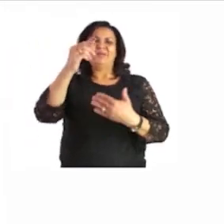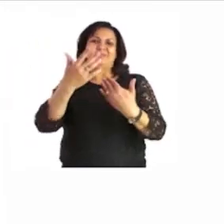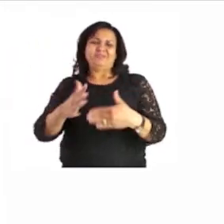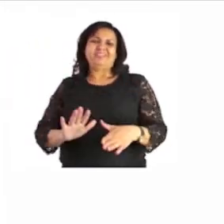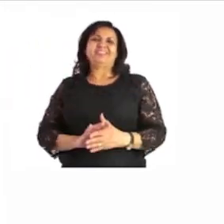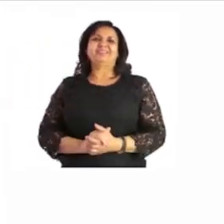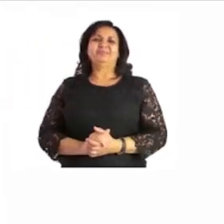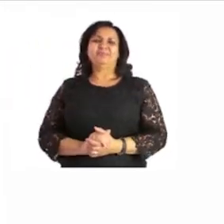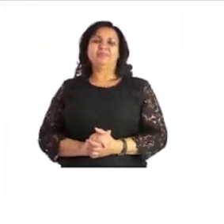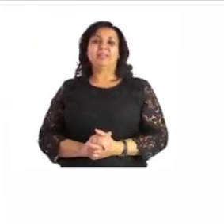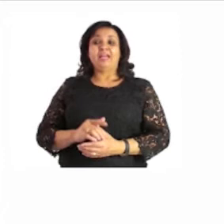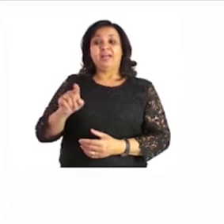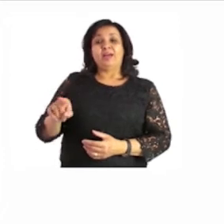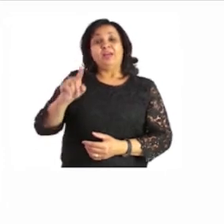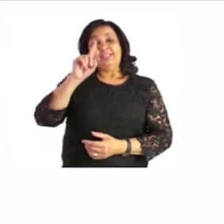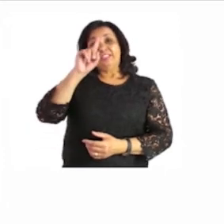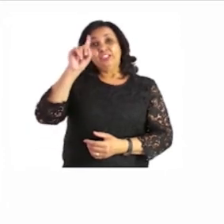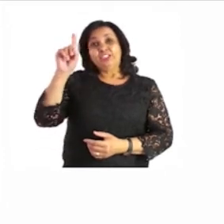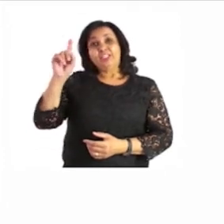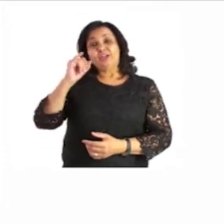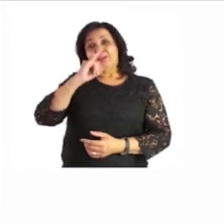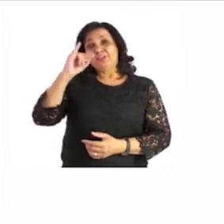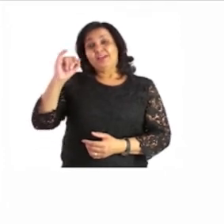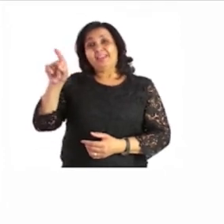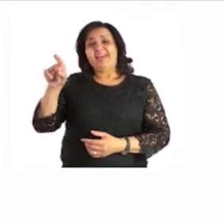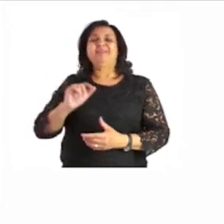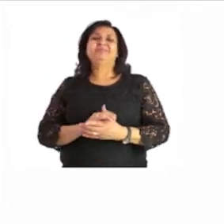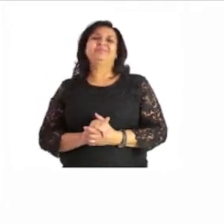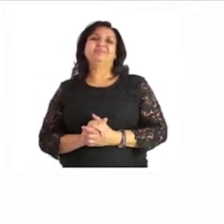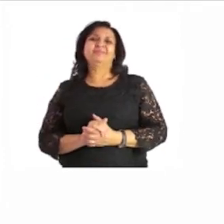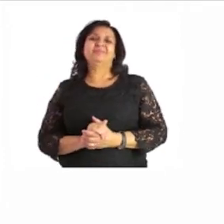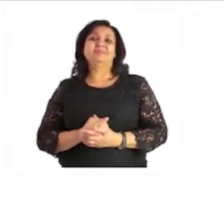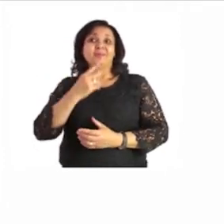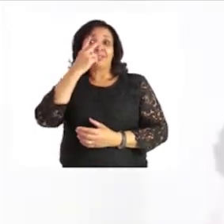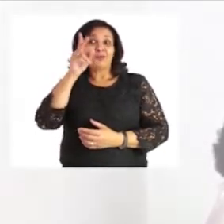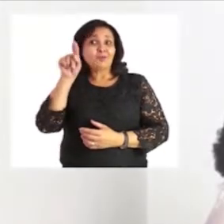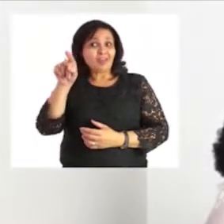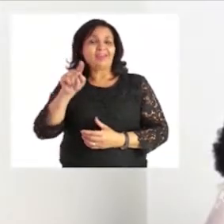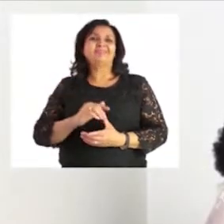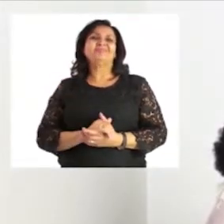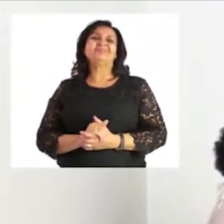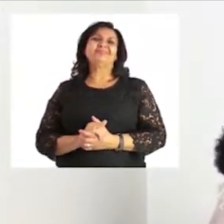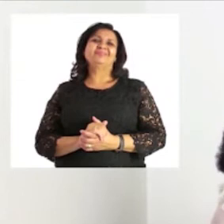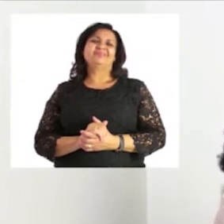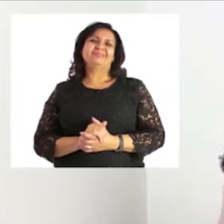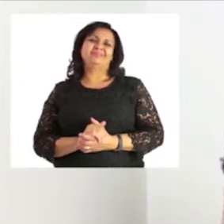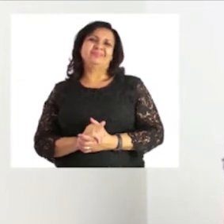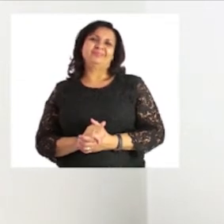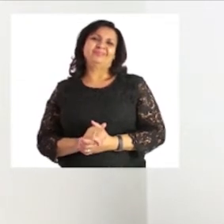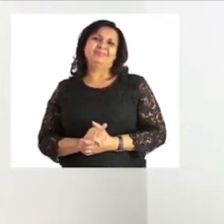to draw a rectangle rectangle at the board so you must look very carefully